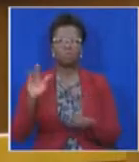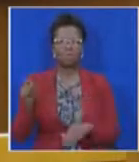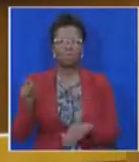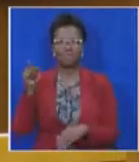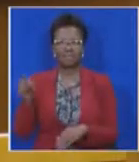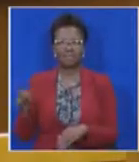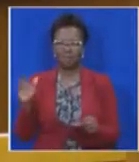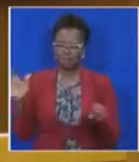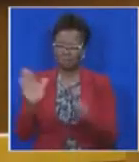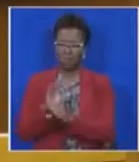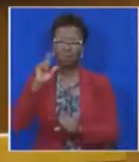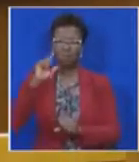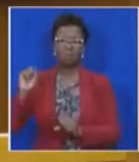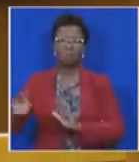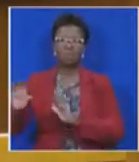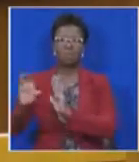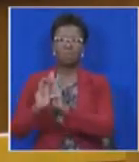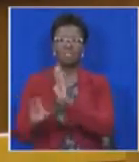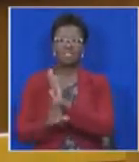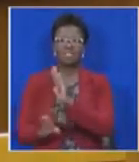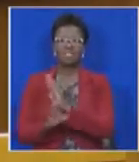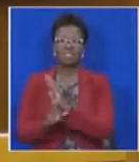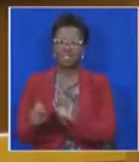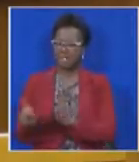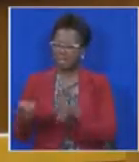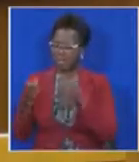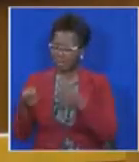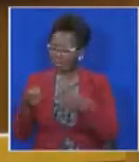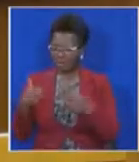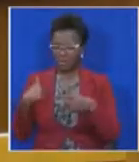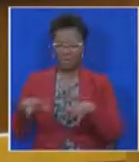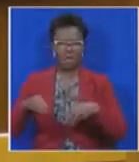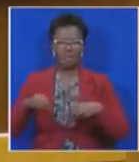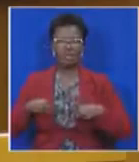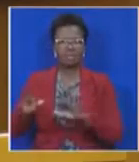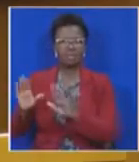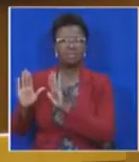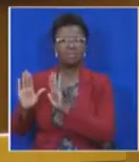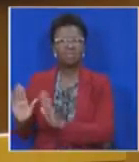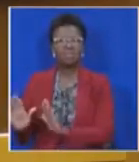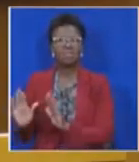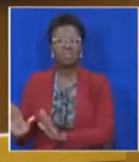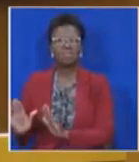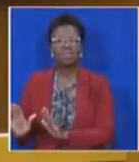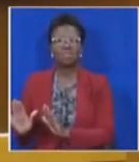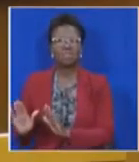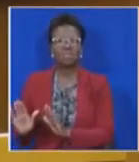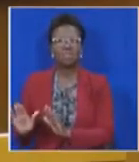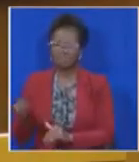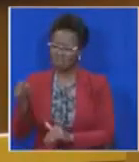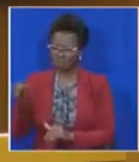Honourable Member, your time is expired. Honourable Member, your time is expired.